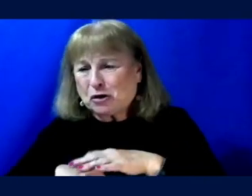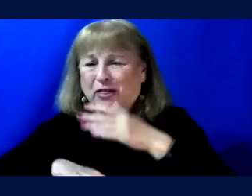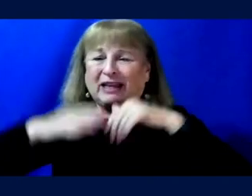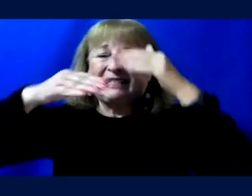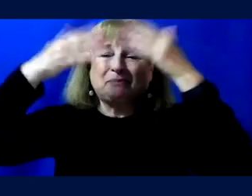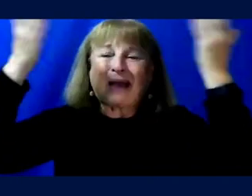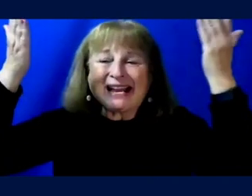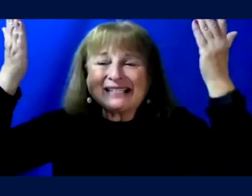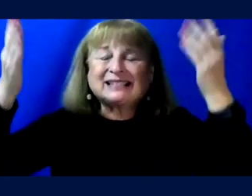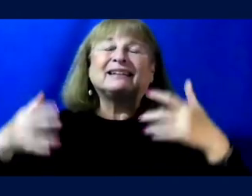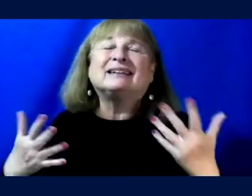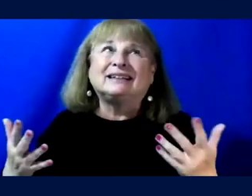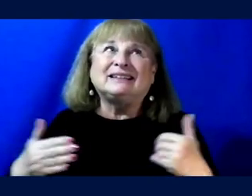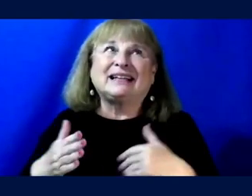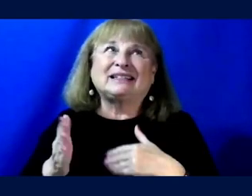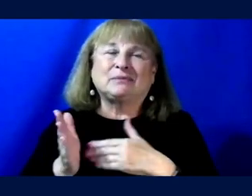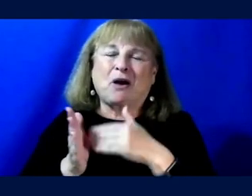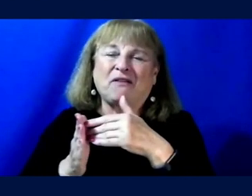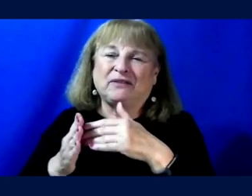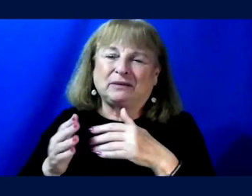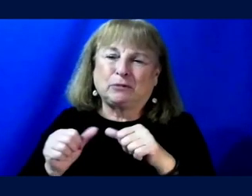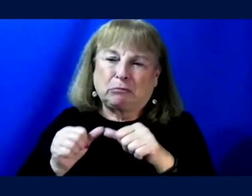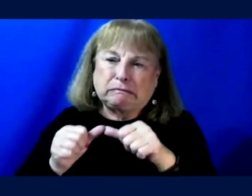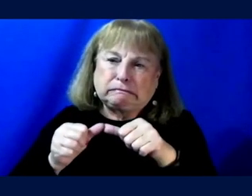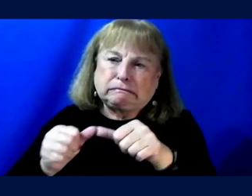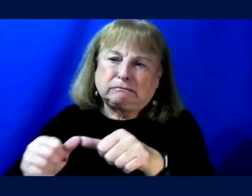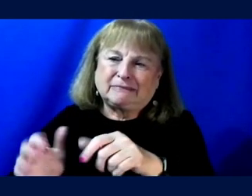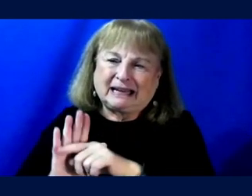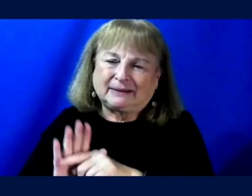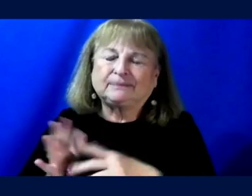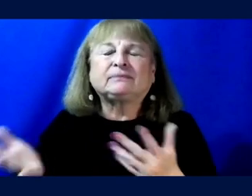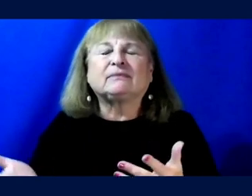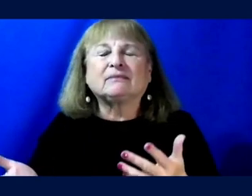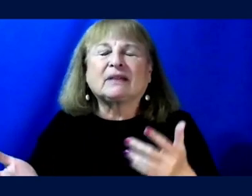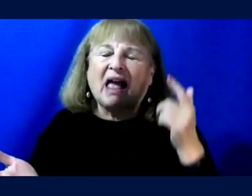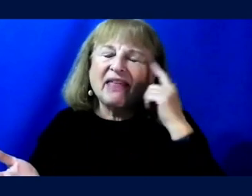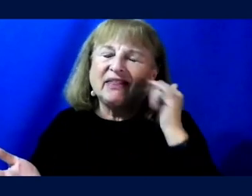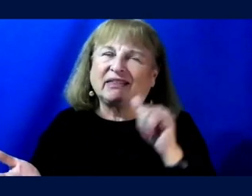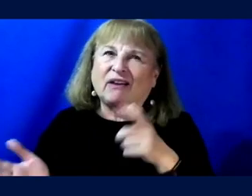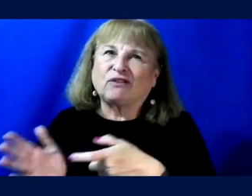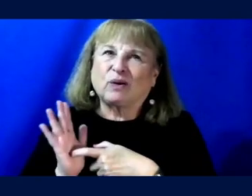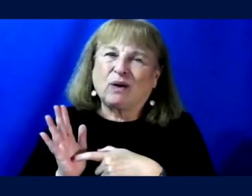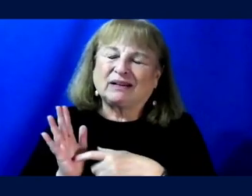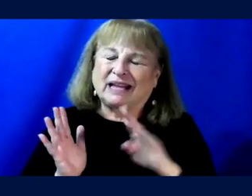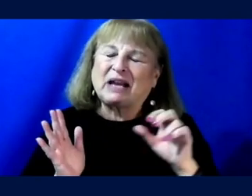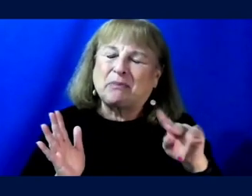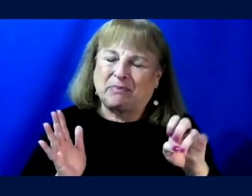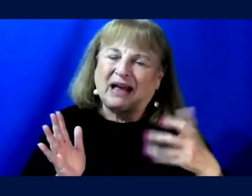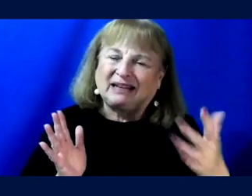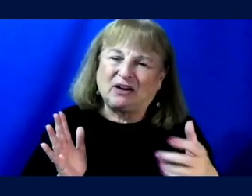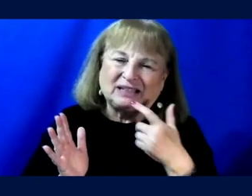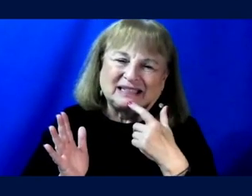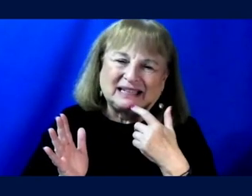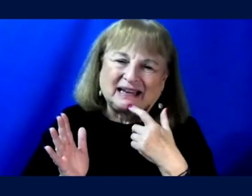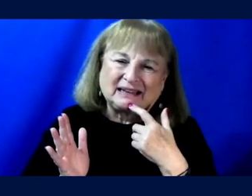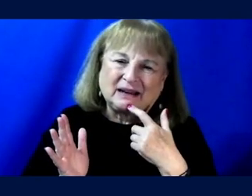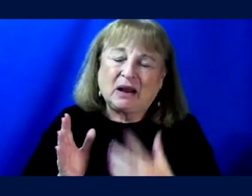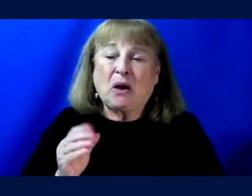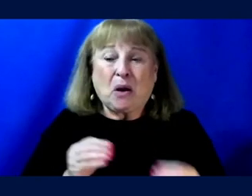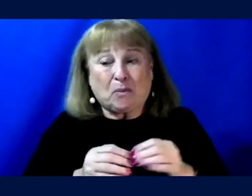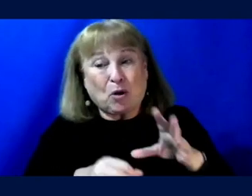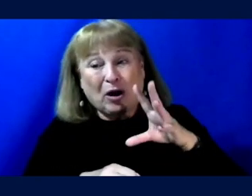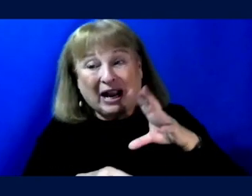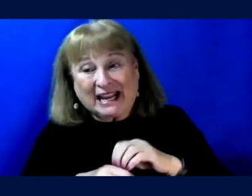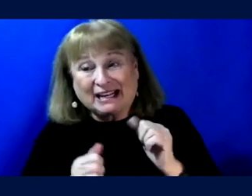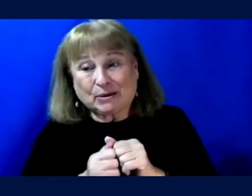is, uh, uh, often perpetuated. Um, so I, I think it requires, uh, as Bonnie has alluded to, you know, more engagement